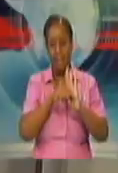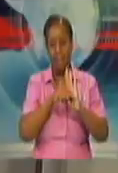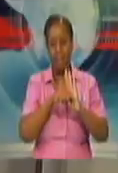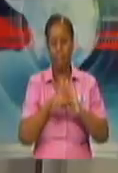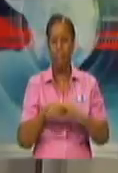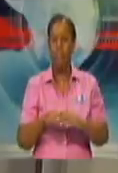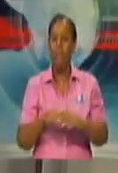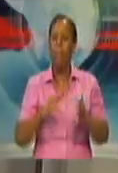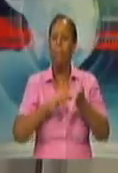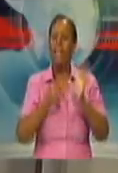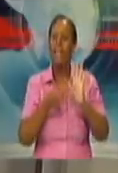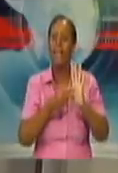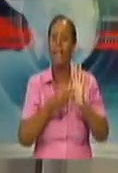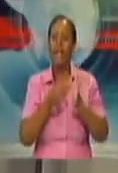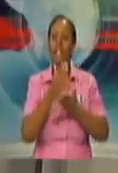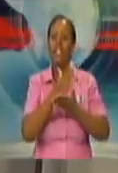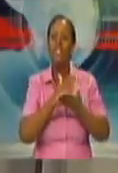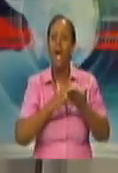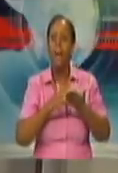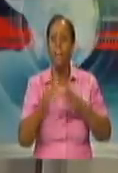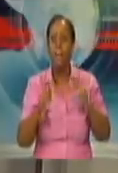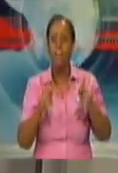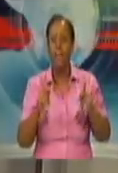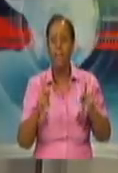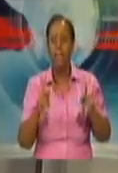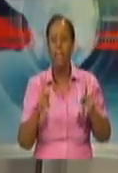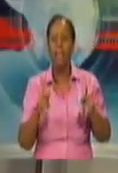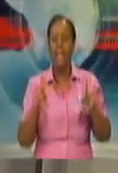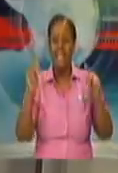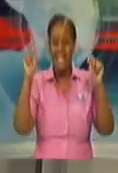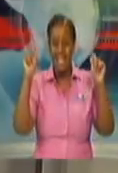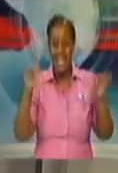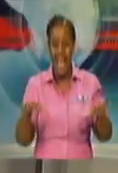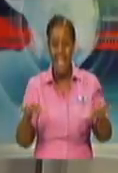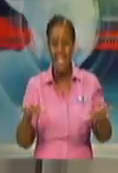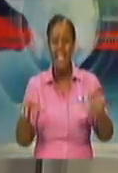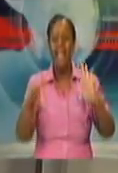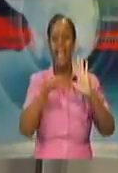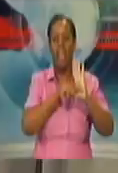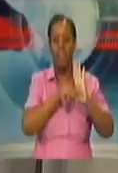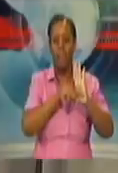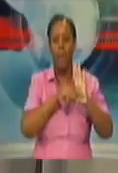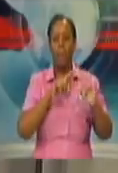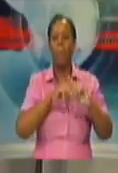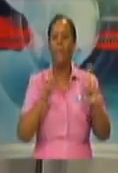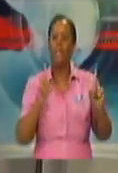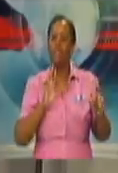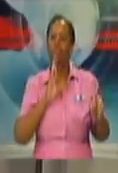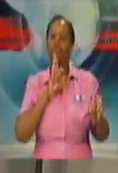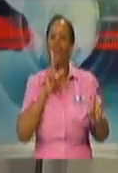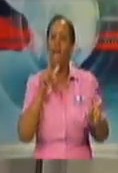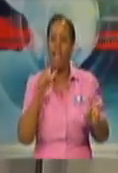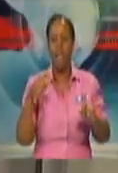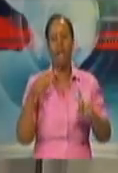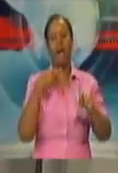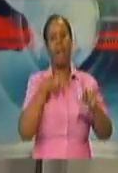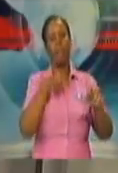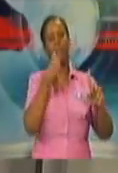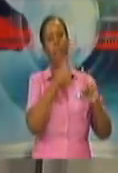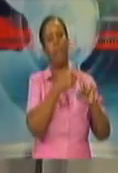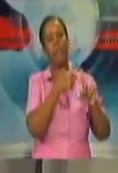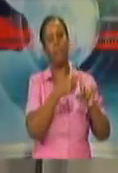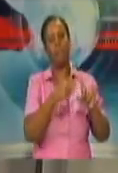globally, and if you follow it, outside of PCR testing, every single